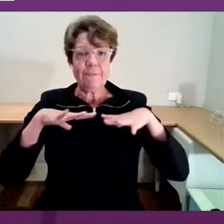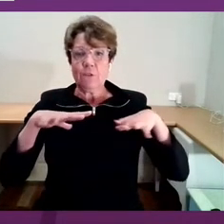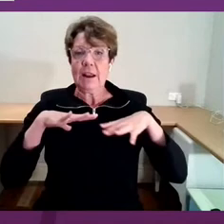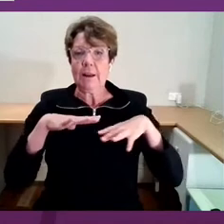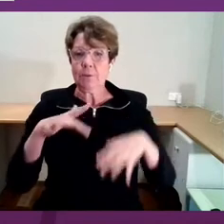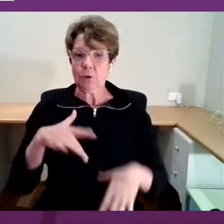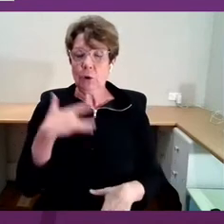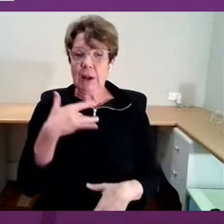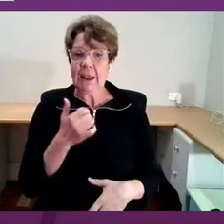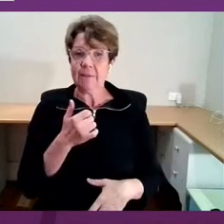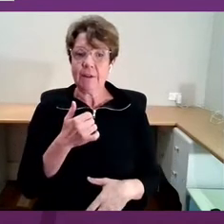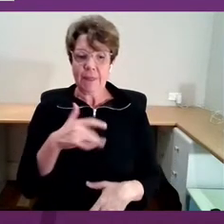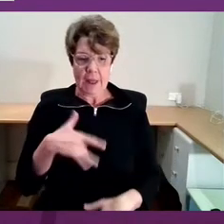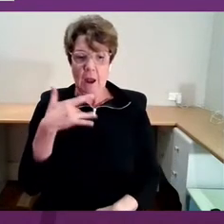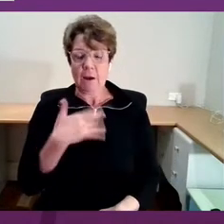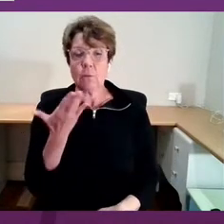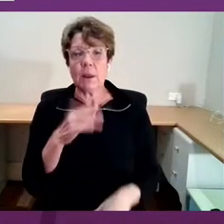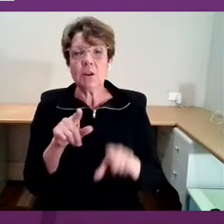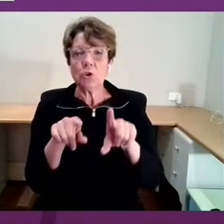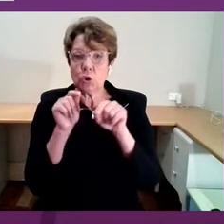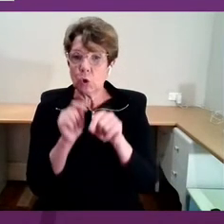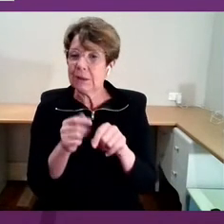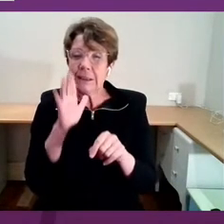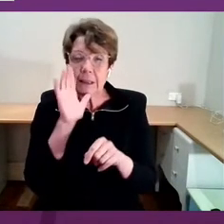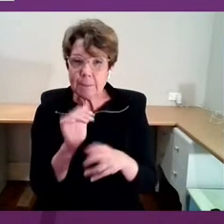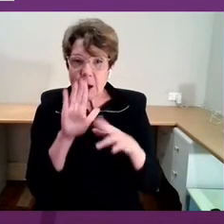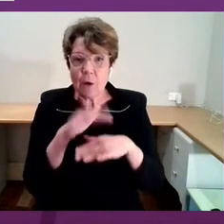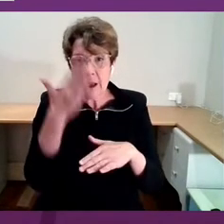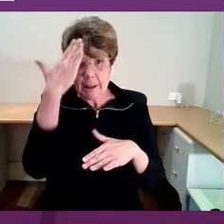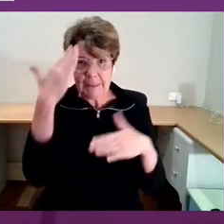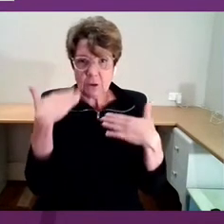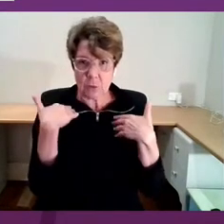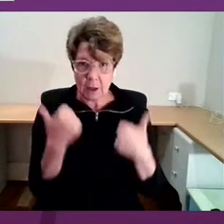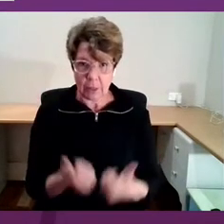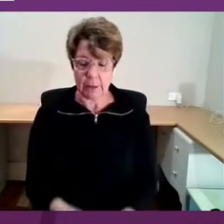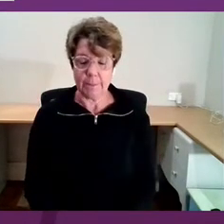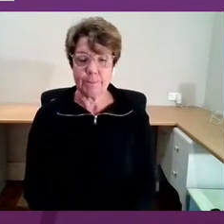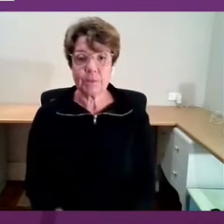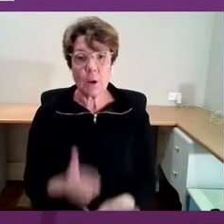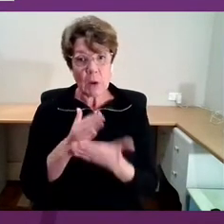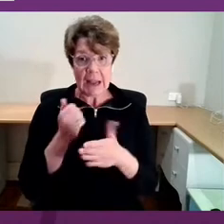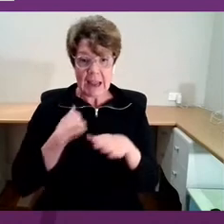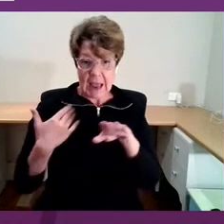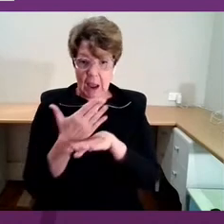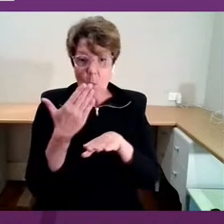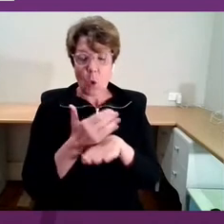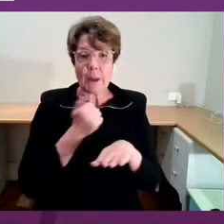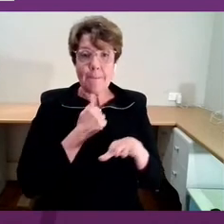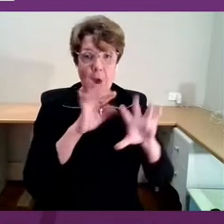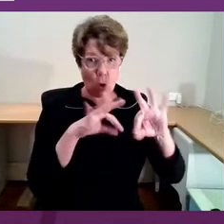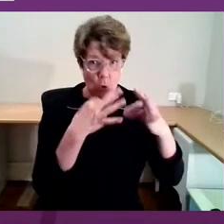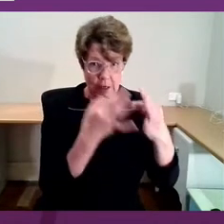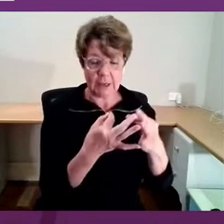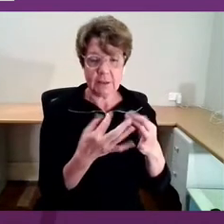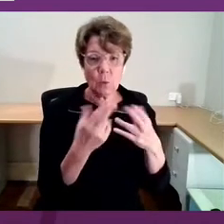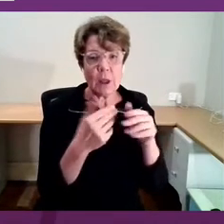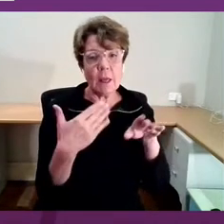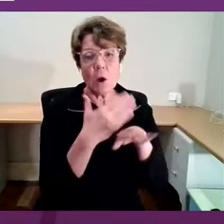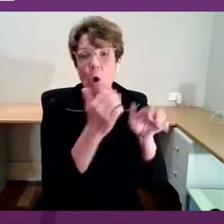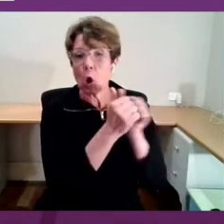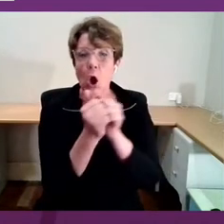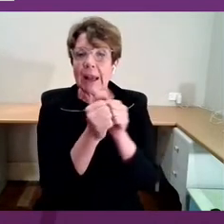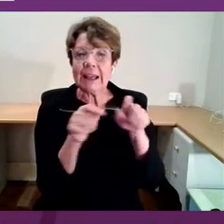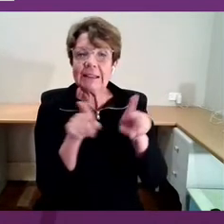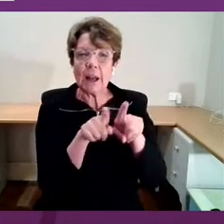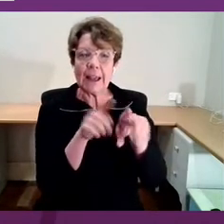of our mental health. In fact, our work at the Commission, and with our colleagues such as Georgie, is now